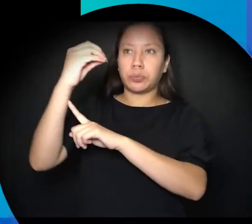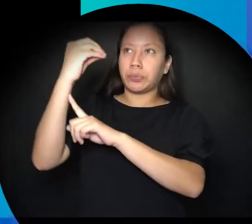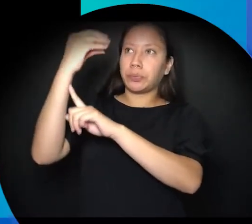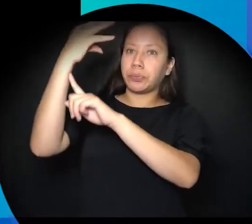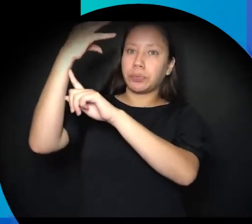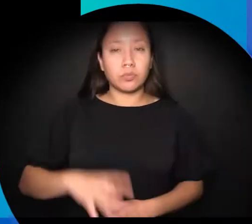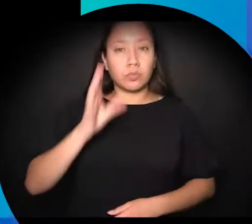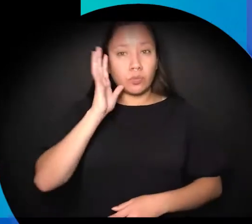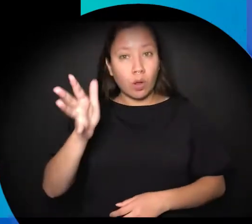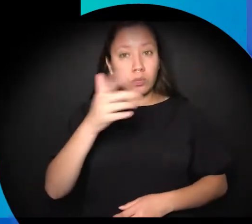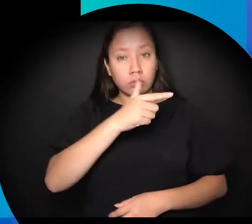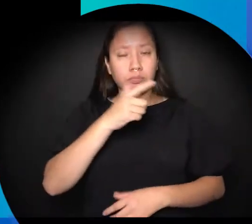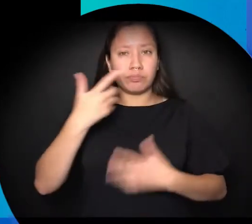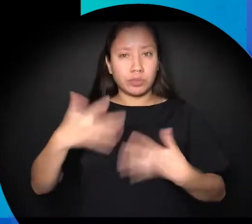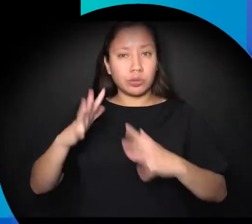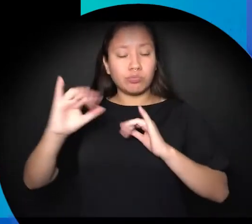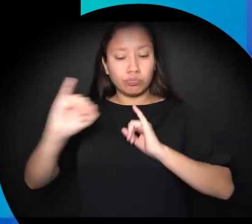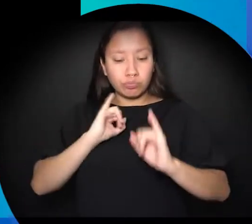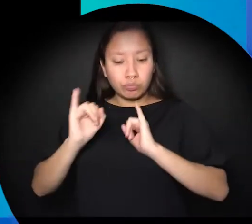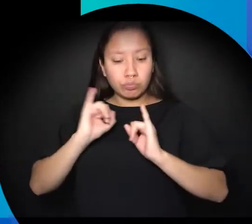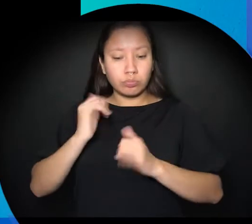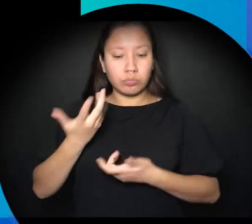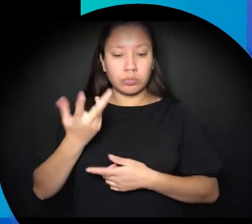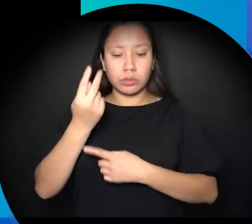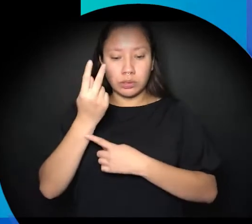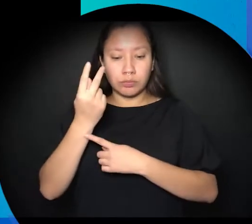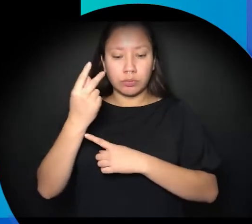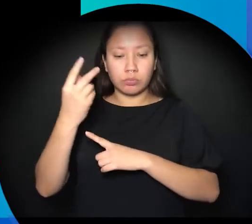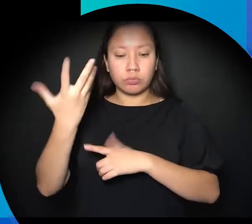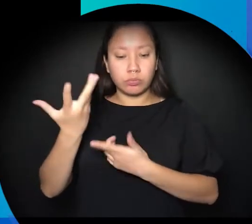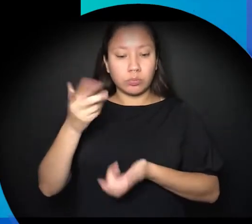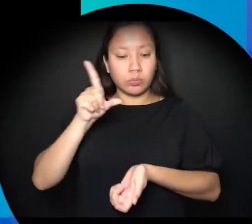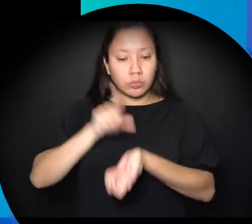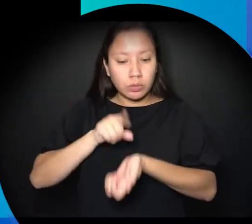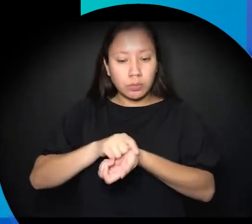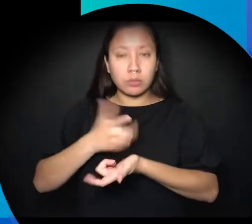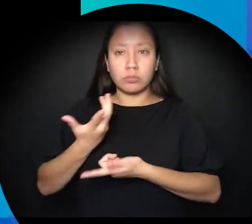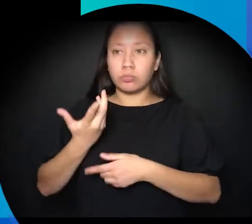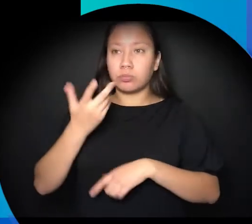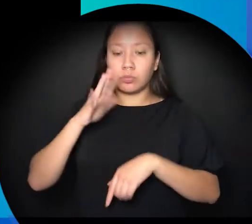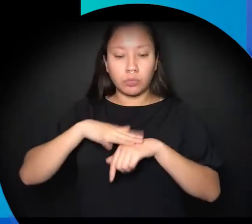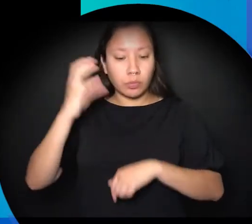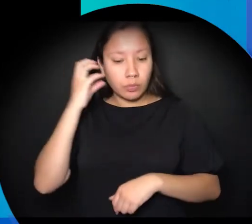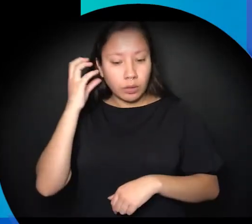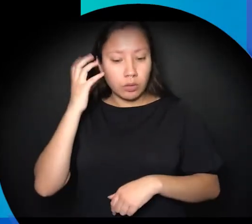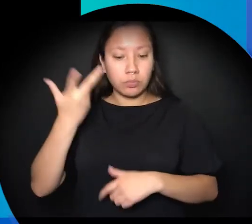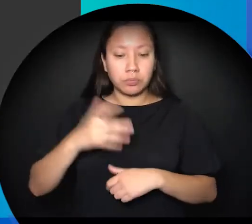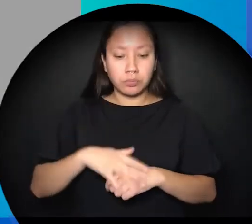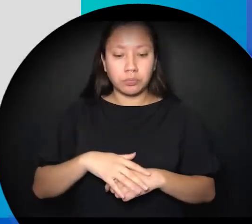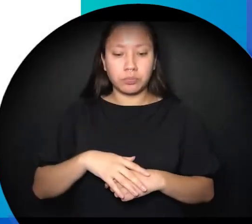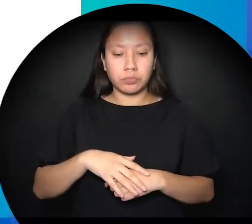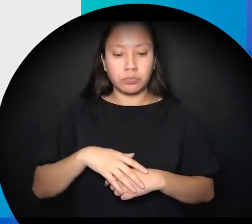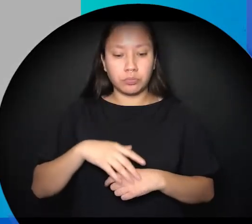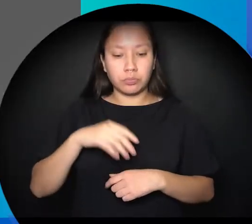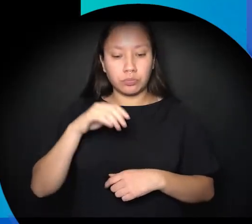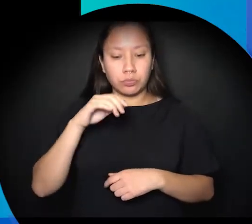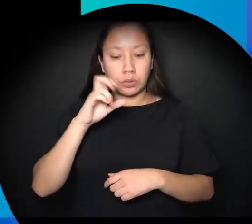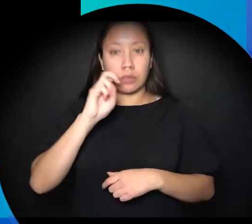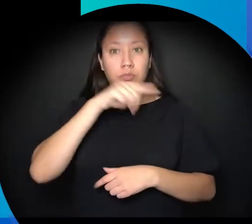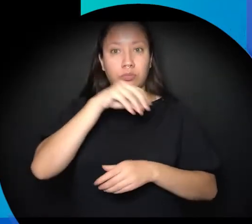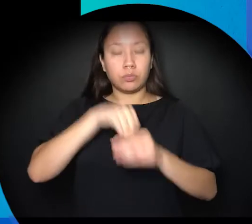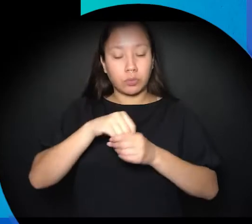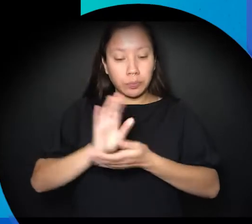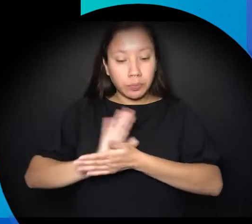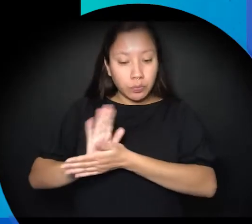politicians and even her next door neighbours still did not feel the urgency to protect Nipi what